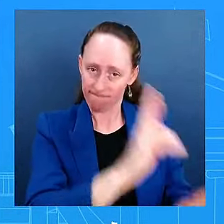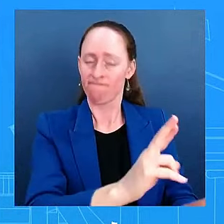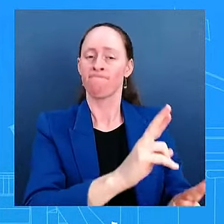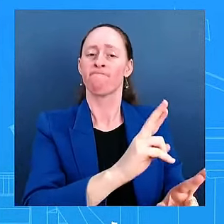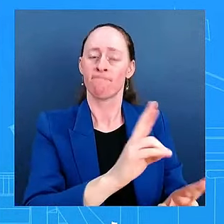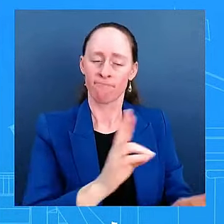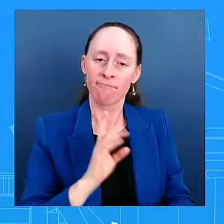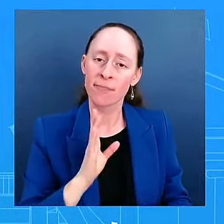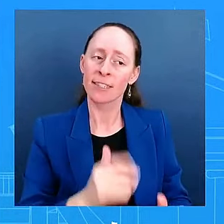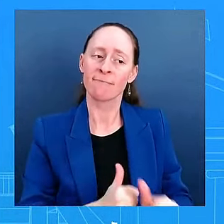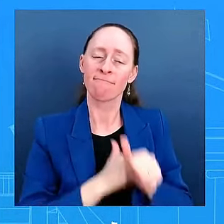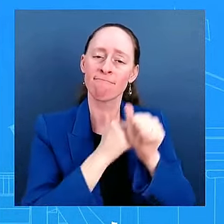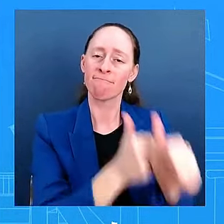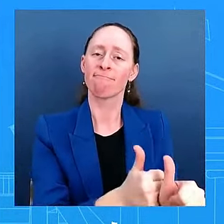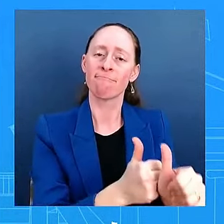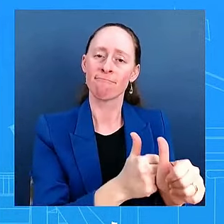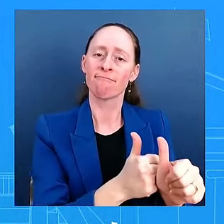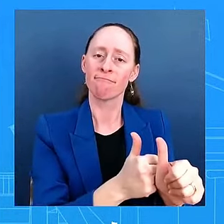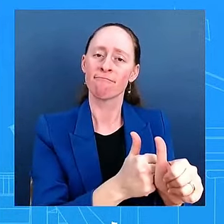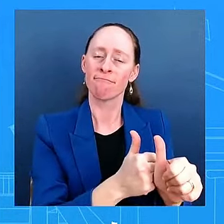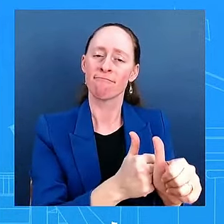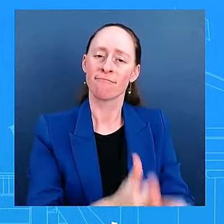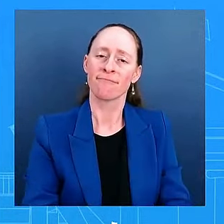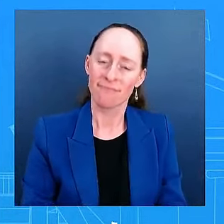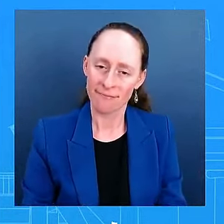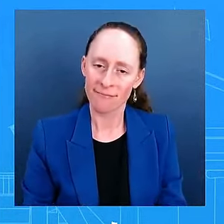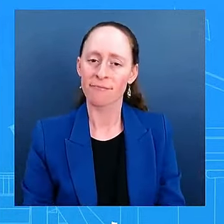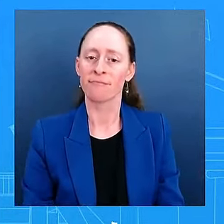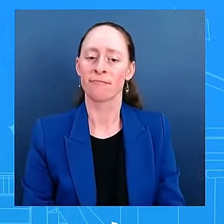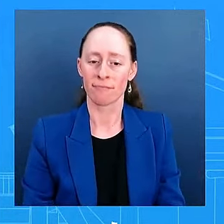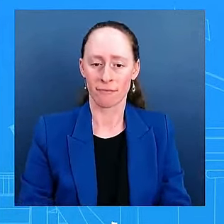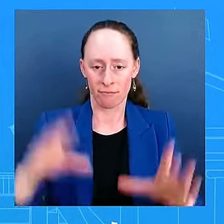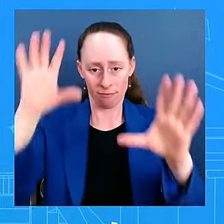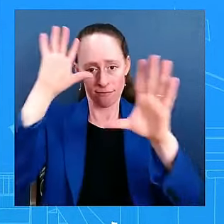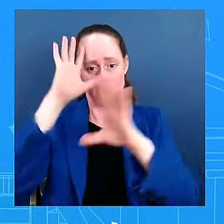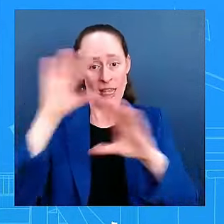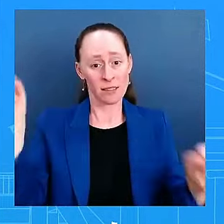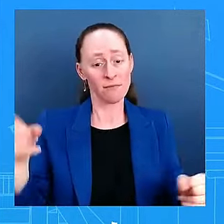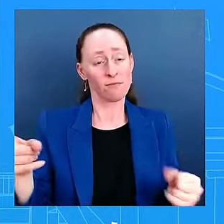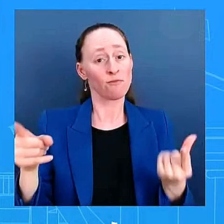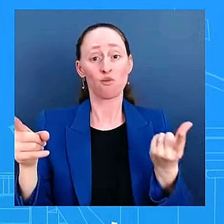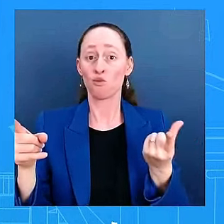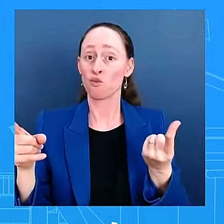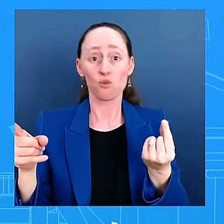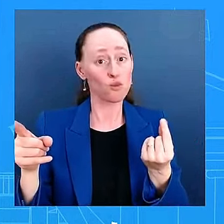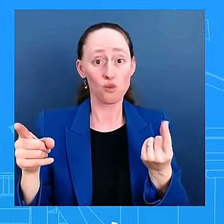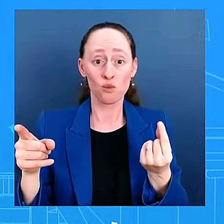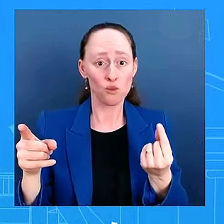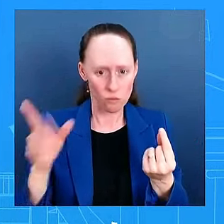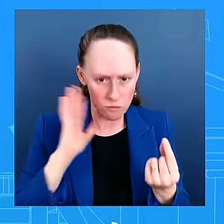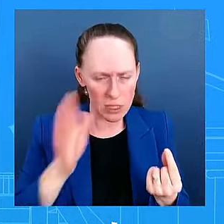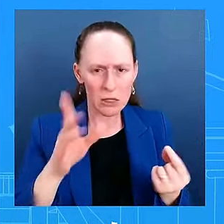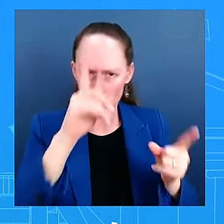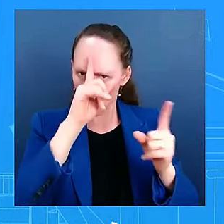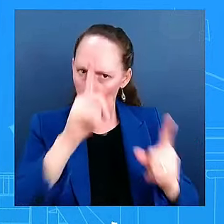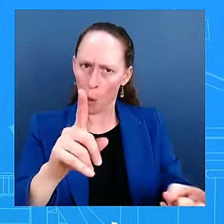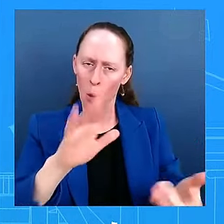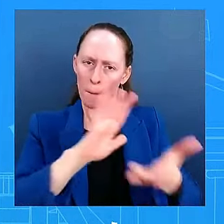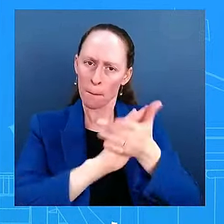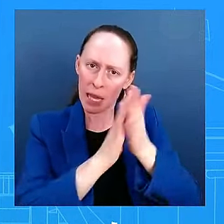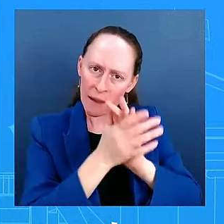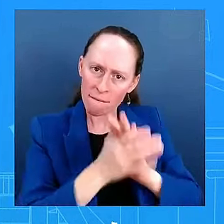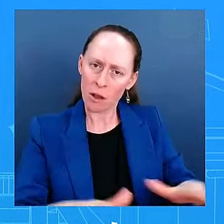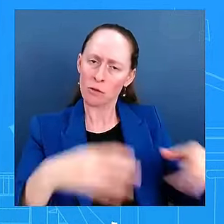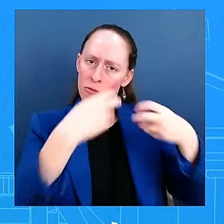because of that, the president is also going to make sure there is a peaceful transfer of power. Because that's what the American people